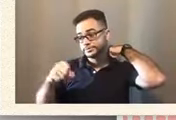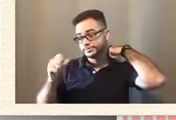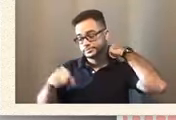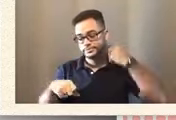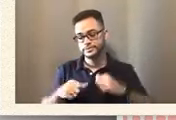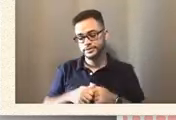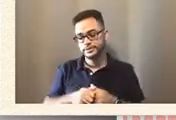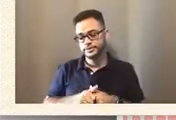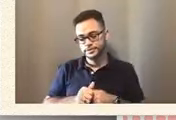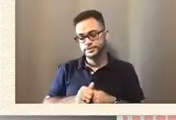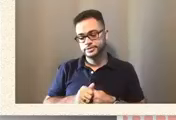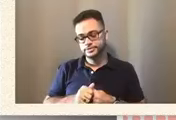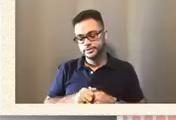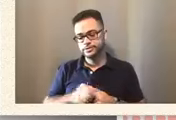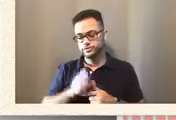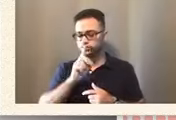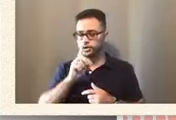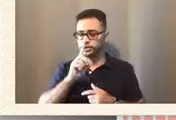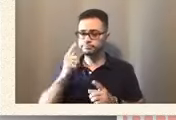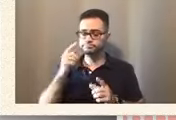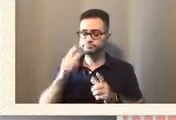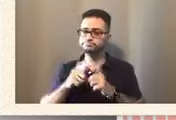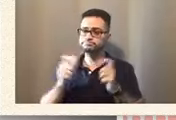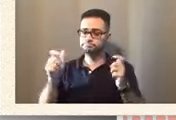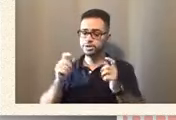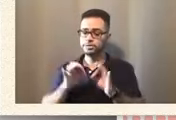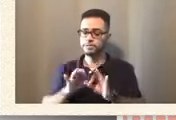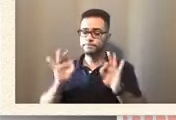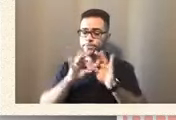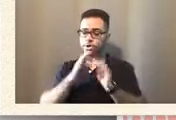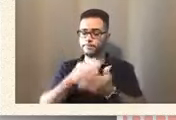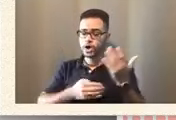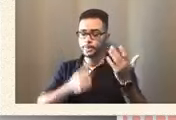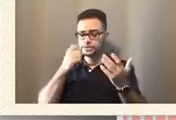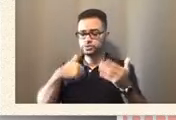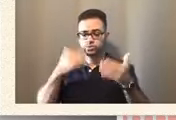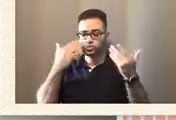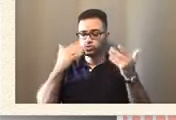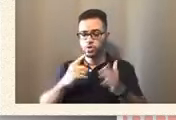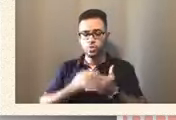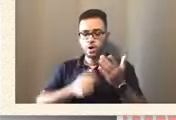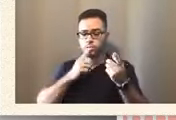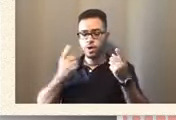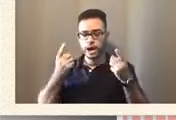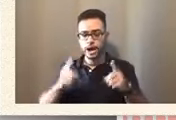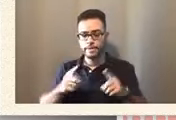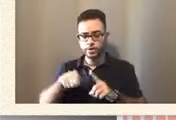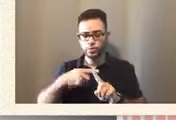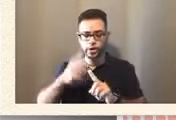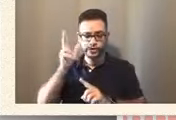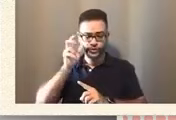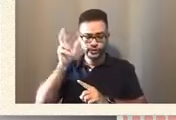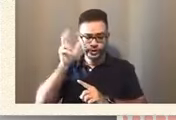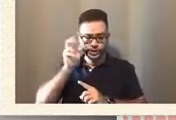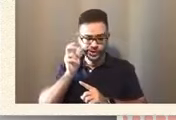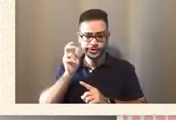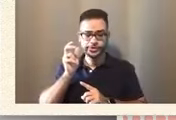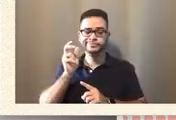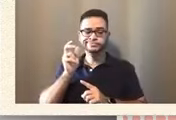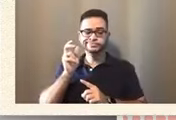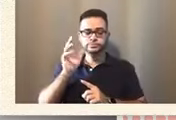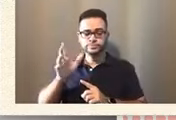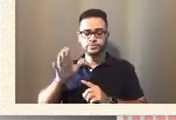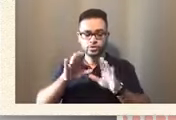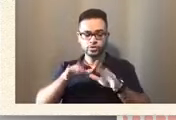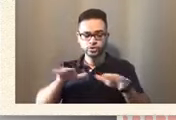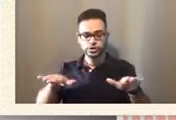milestone for me because you don't know what's going to happen when you hear the news of your child's challenges